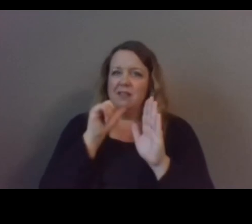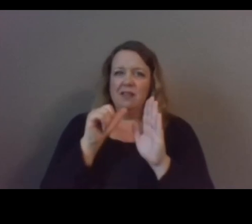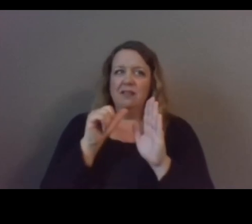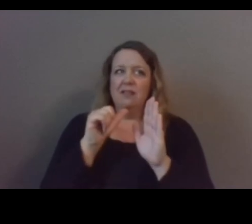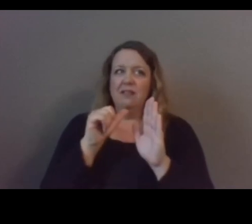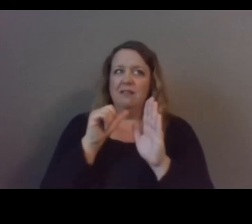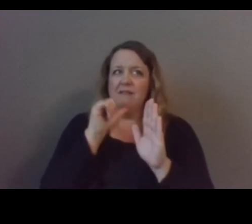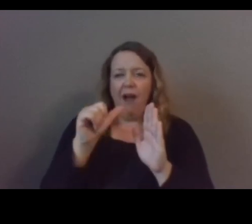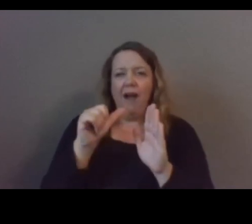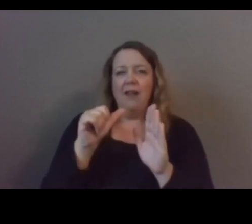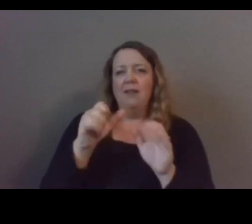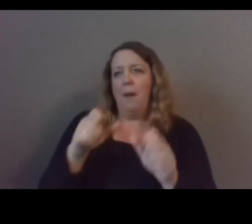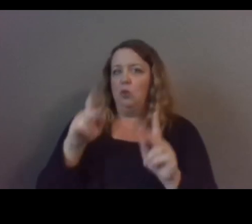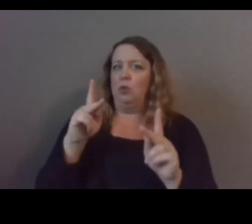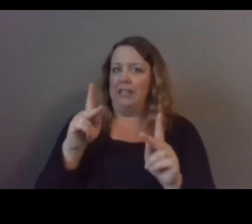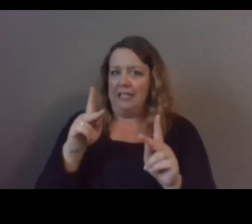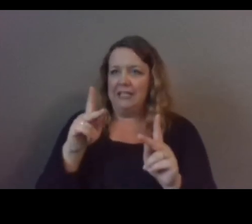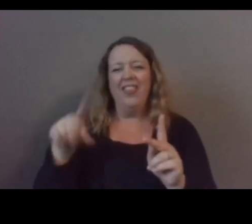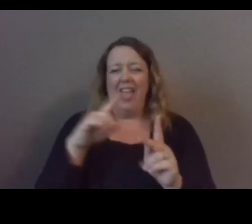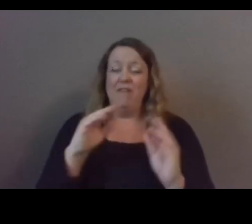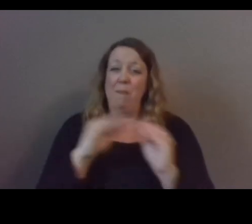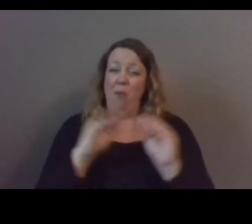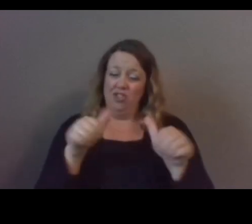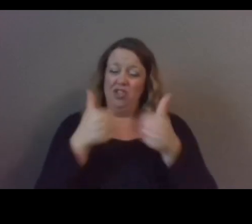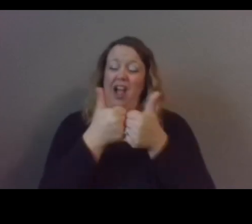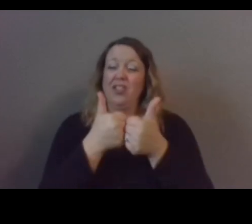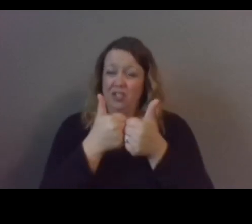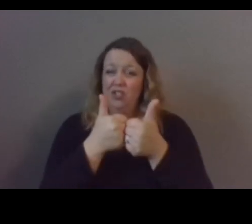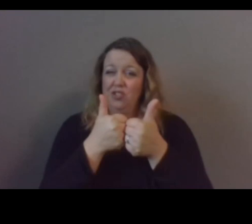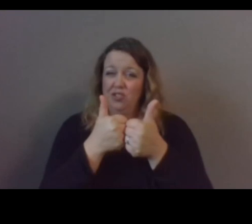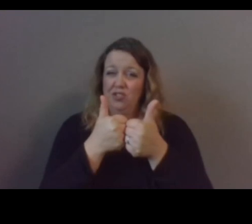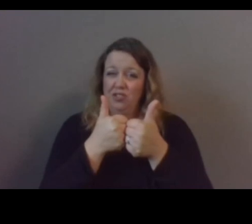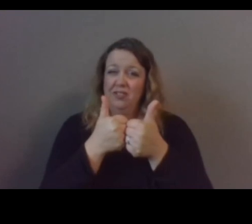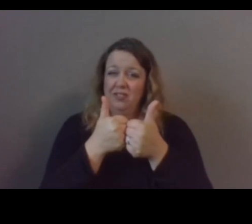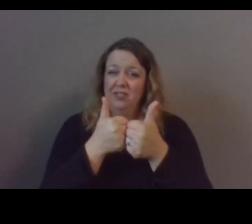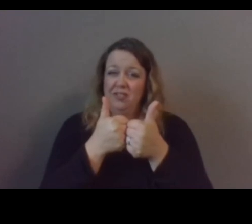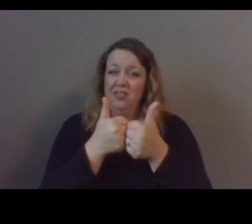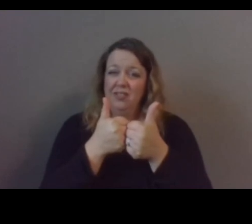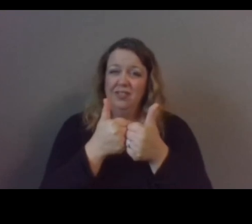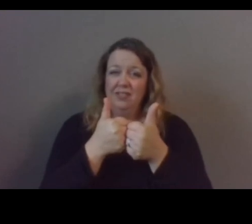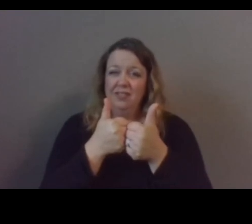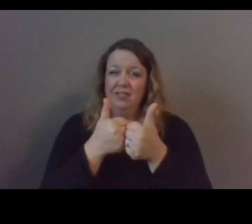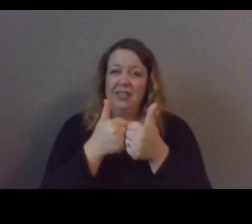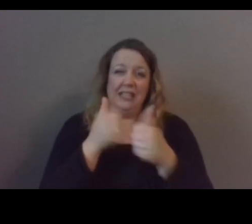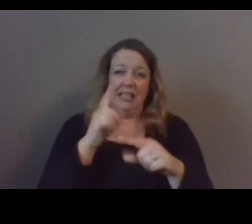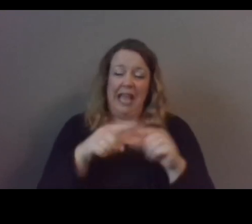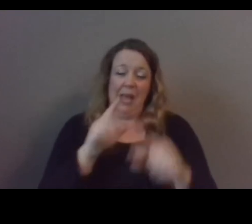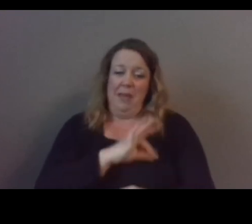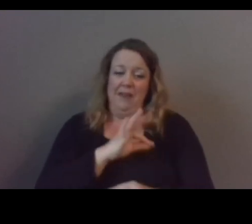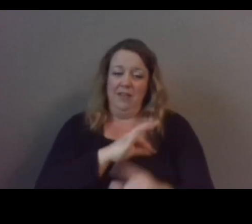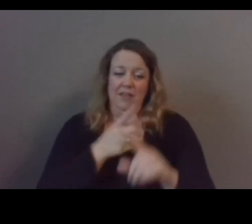obstacles um placed in front of them to to to benefiting from that around access uh